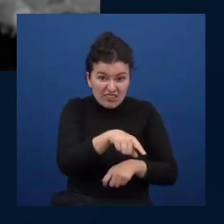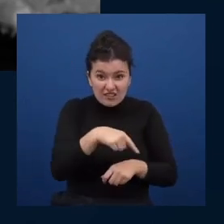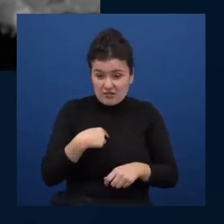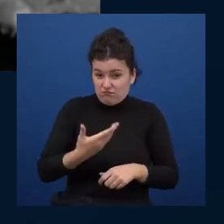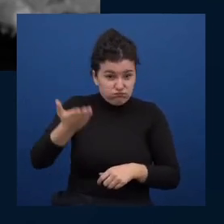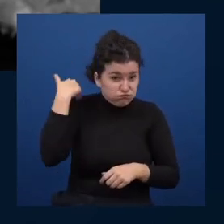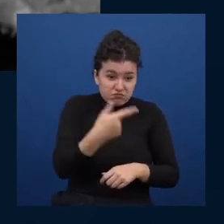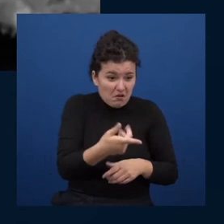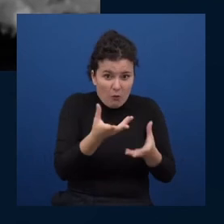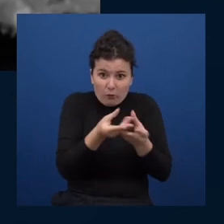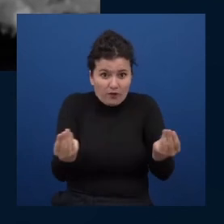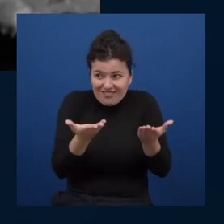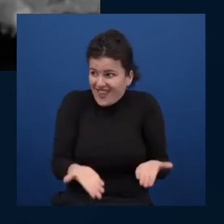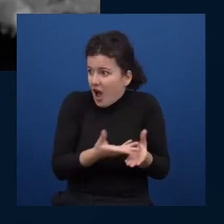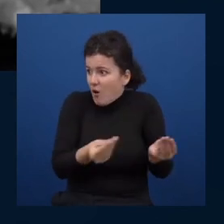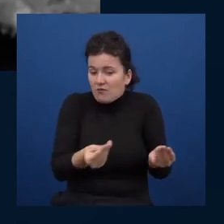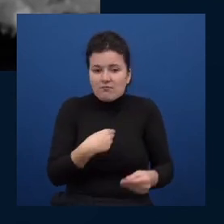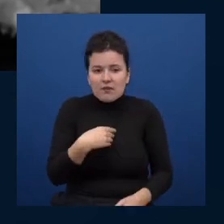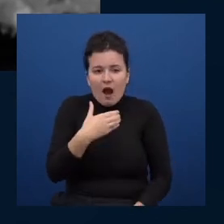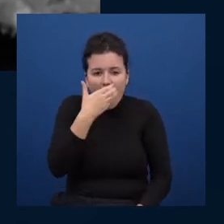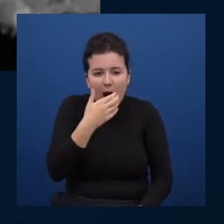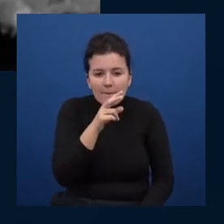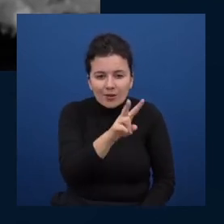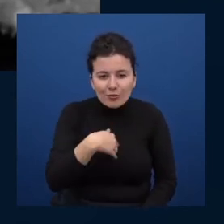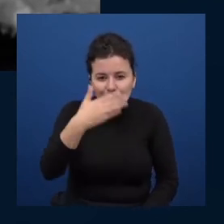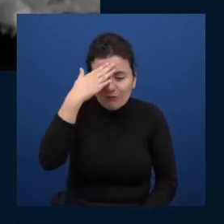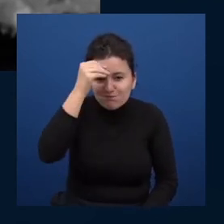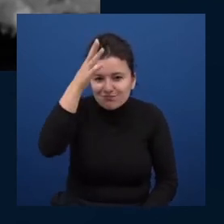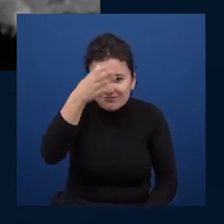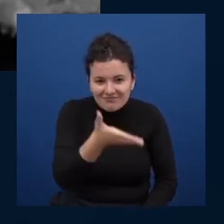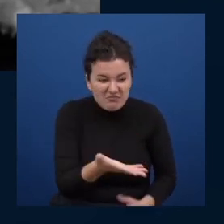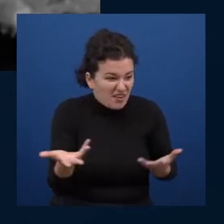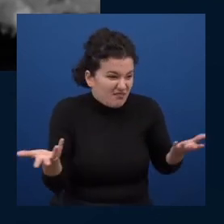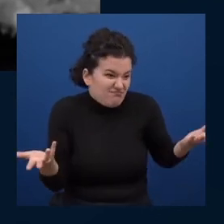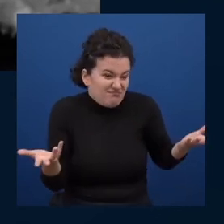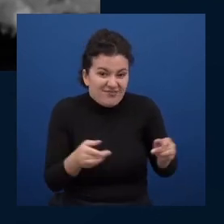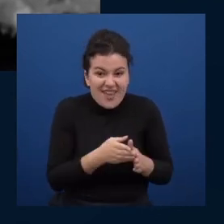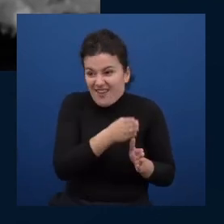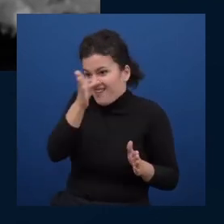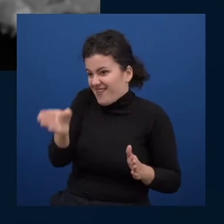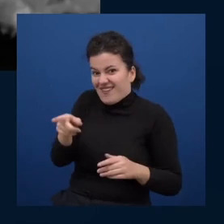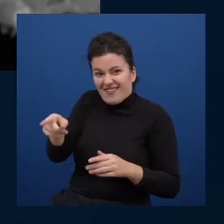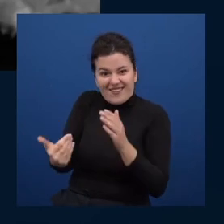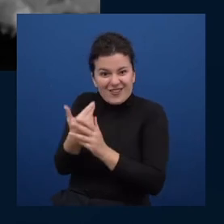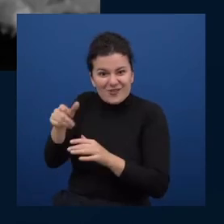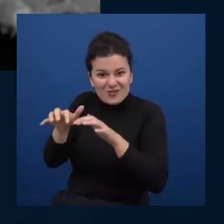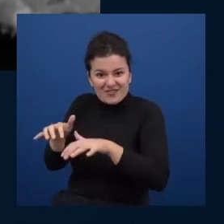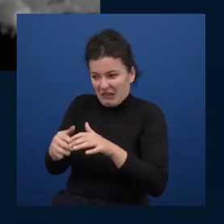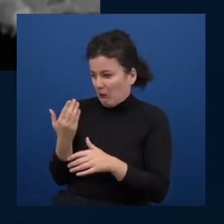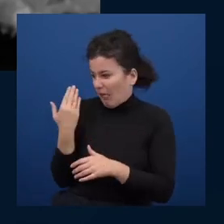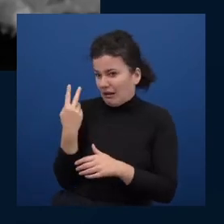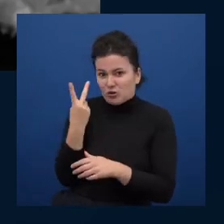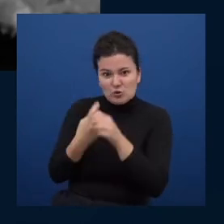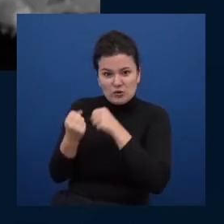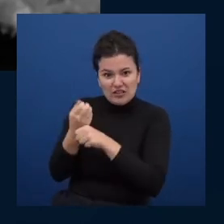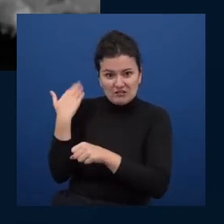expert in an apple 2 i mean react native came out like three years ago am i do i have 25 years experience